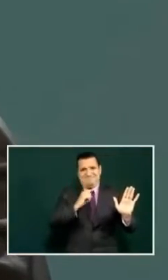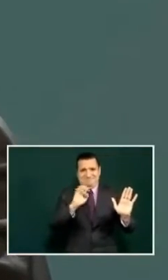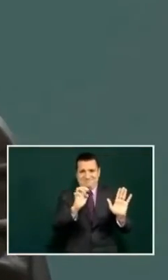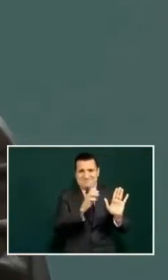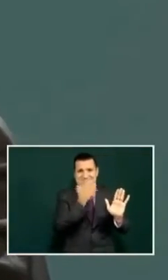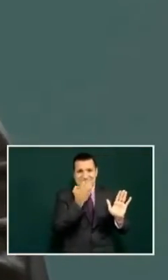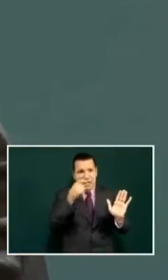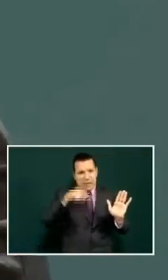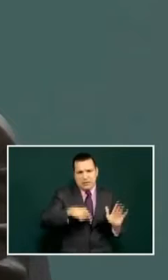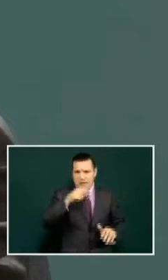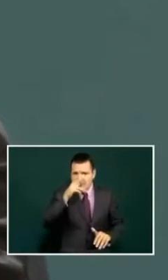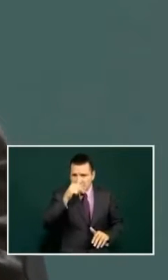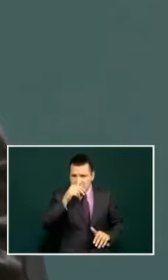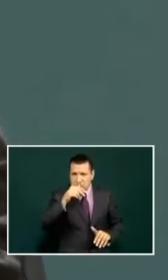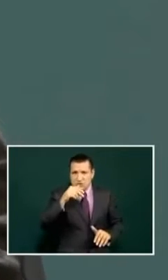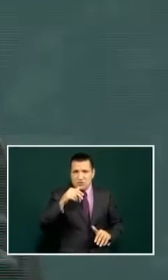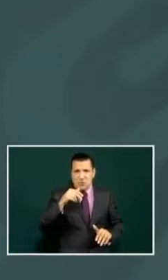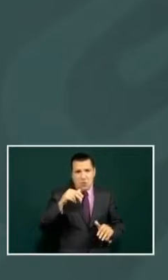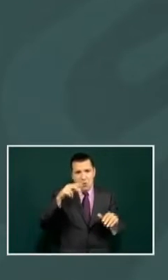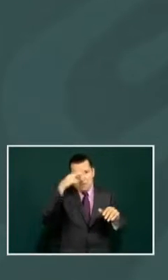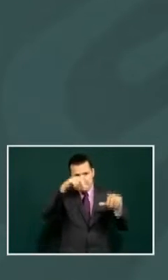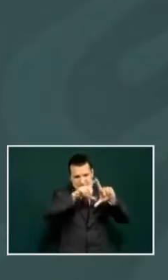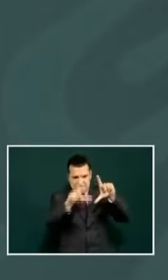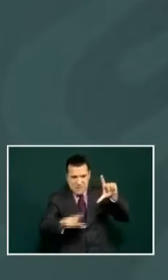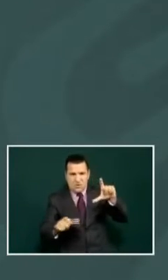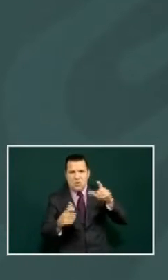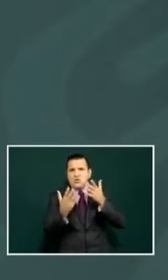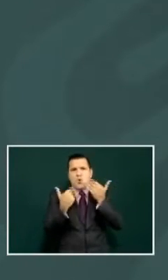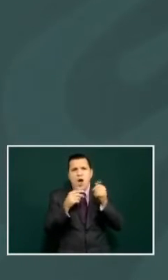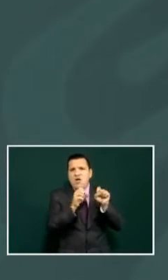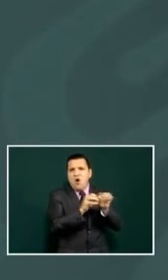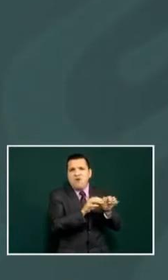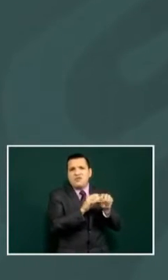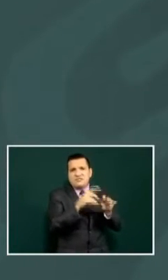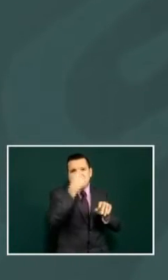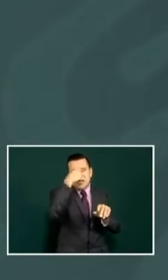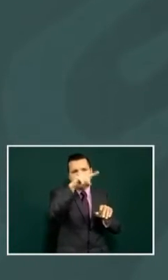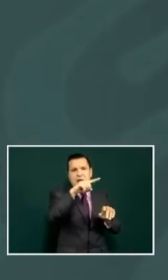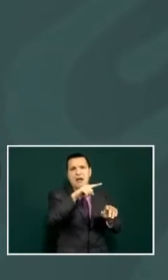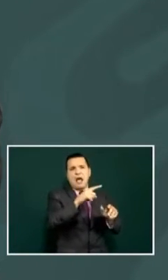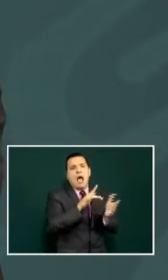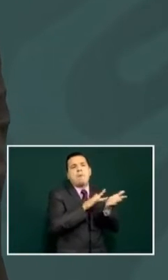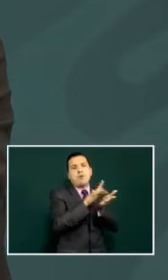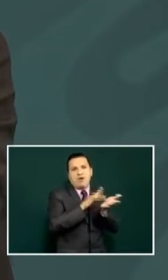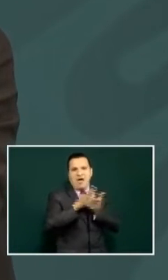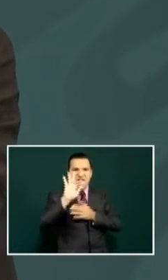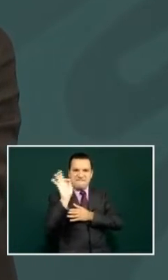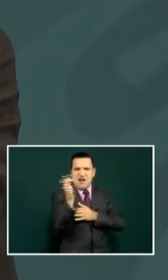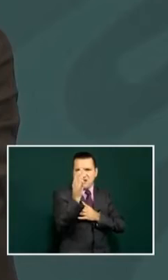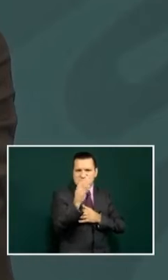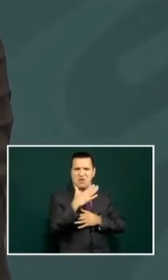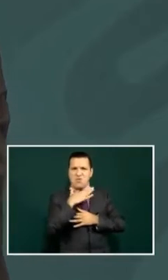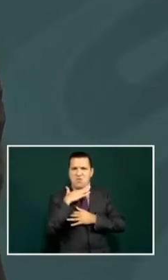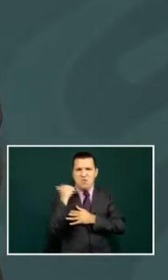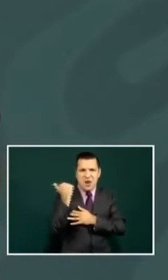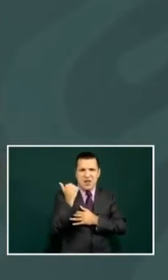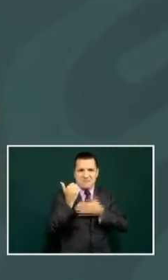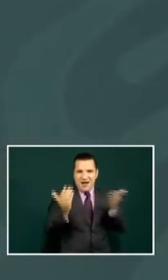nor in any part of the country are there offices that are pro-Germany or pro-France